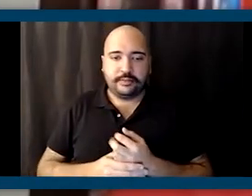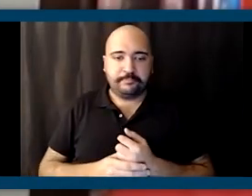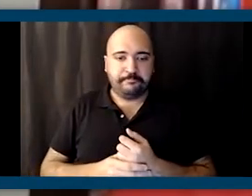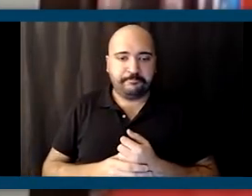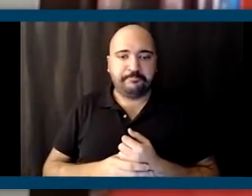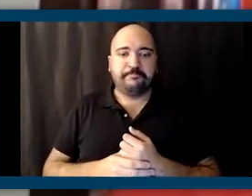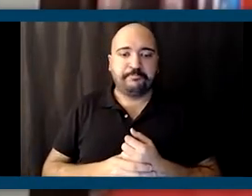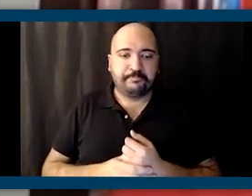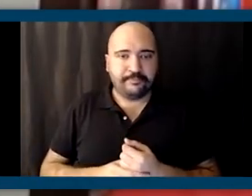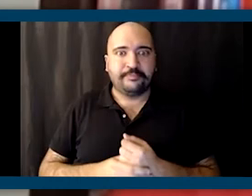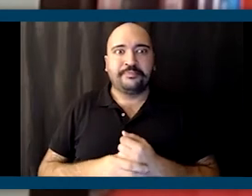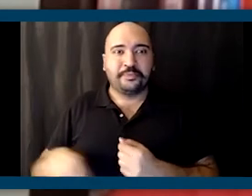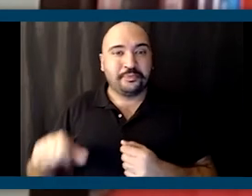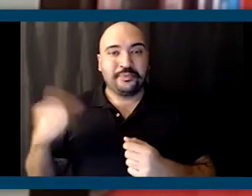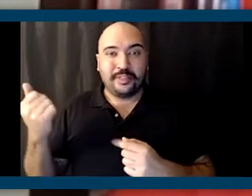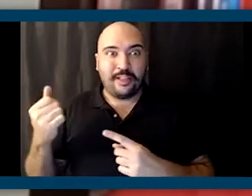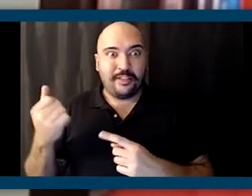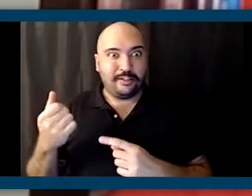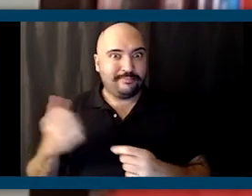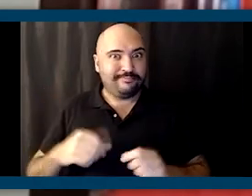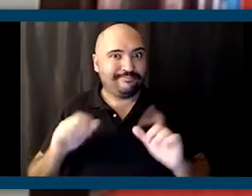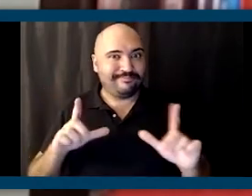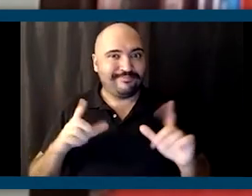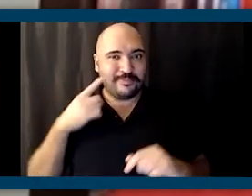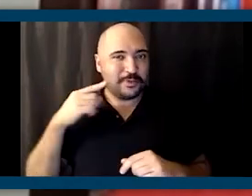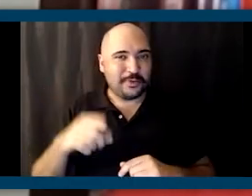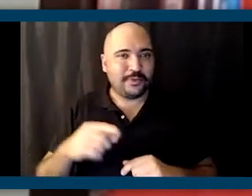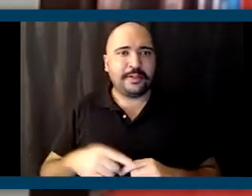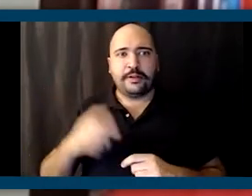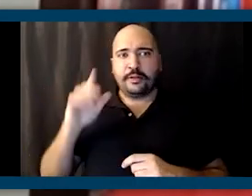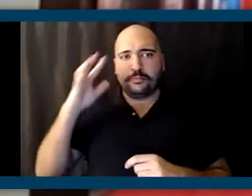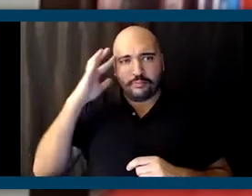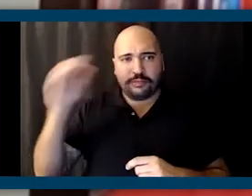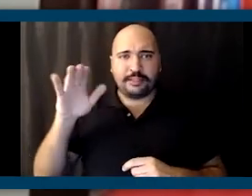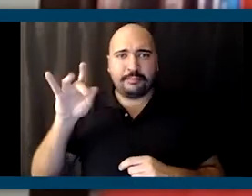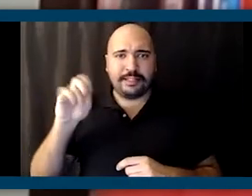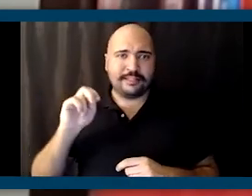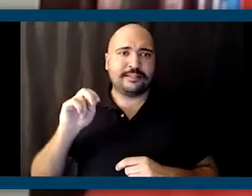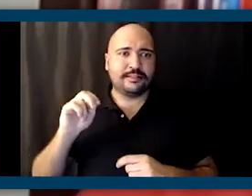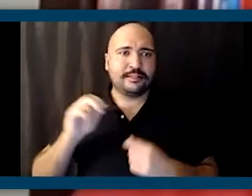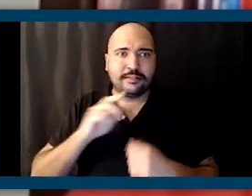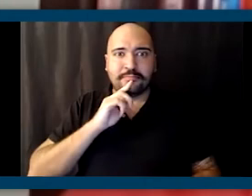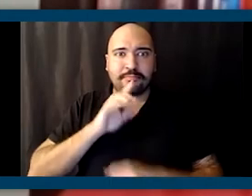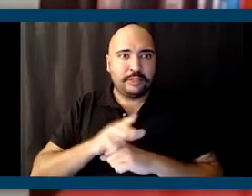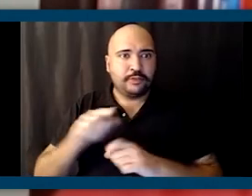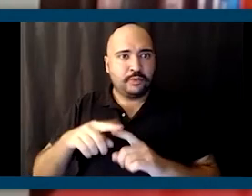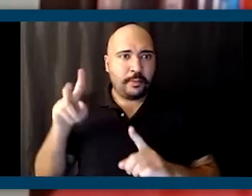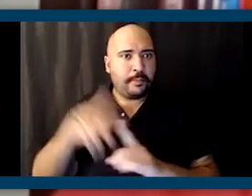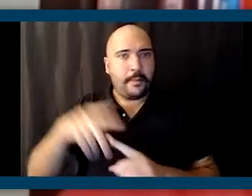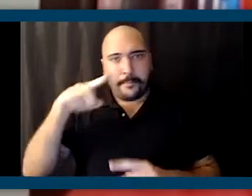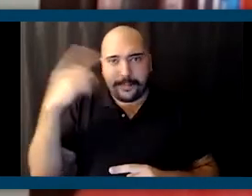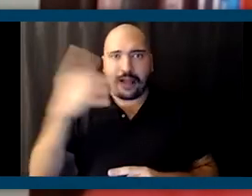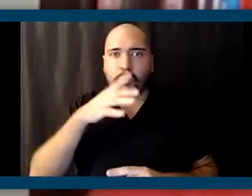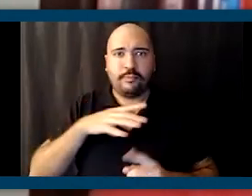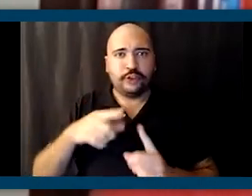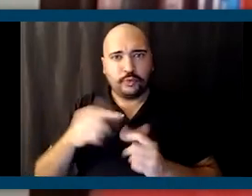Rodney, another scenario for you, my brother. President Biden has pledged to appoint a black woman to the Supreme